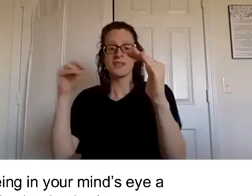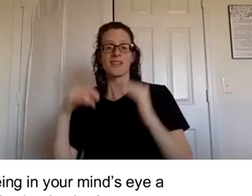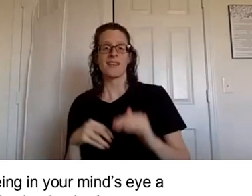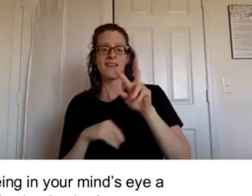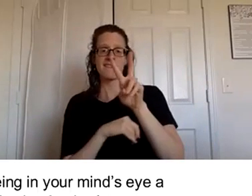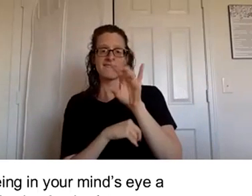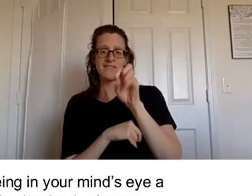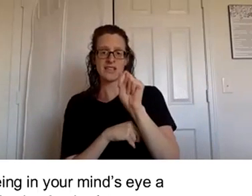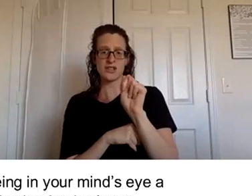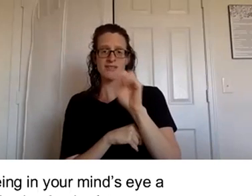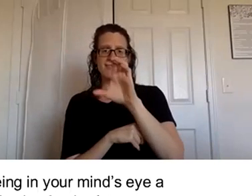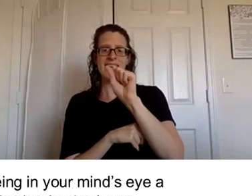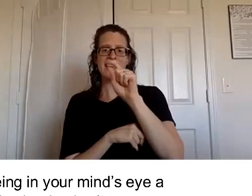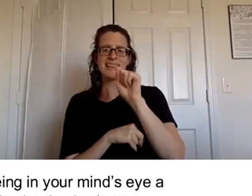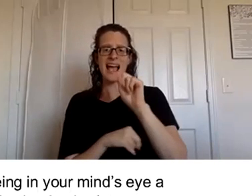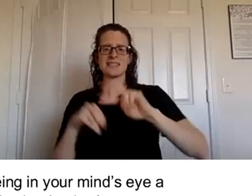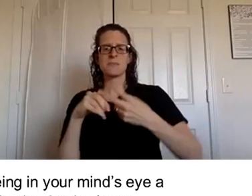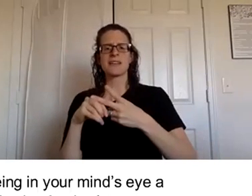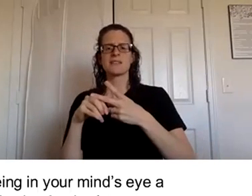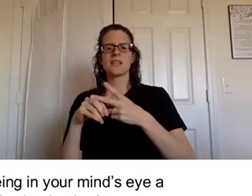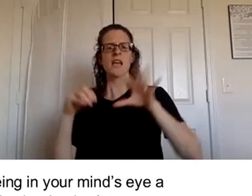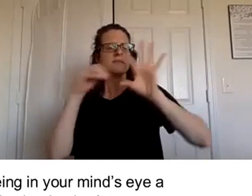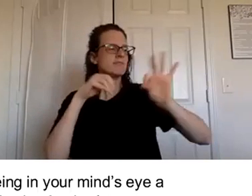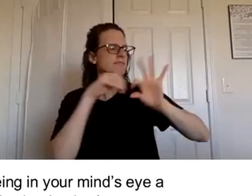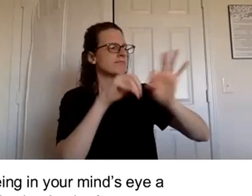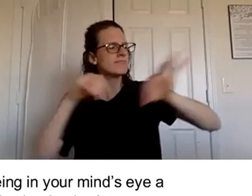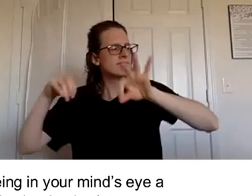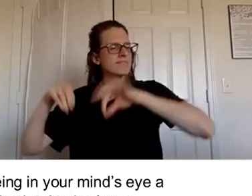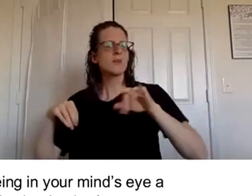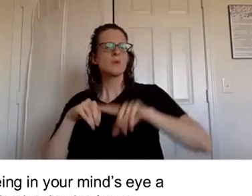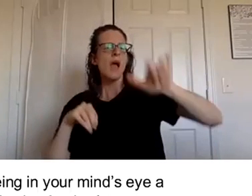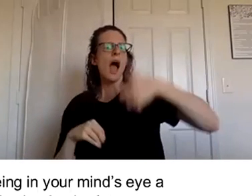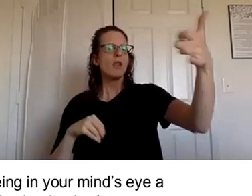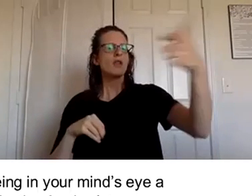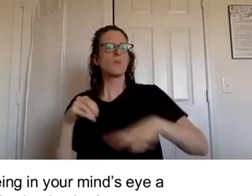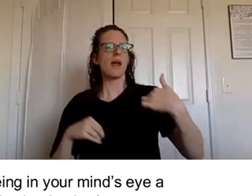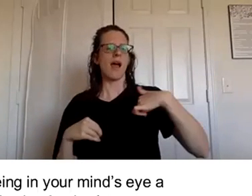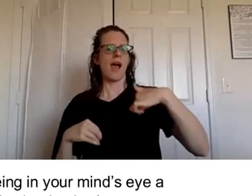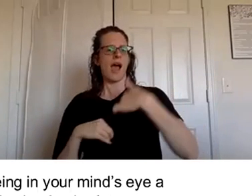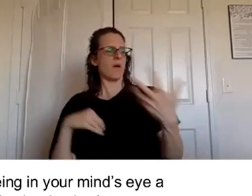communicating to others your picture of the future in emotional compelling works